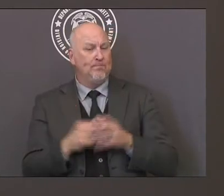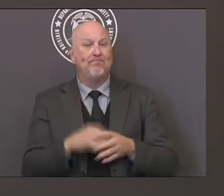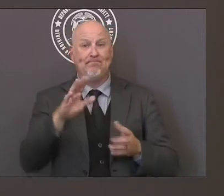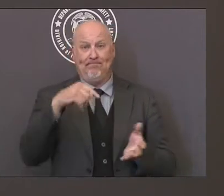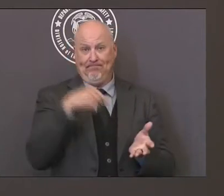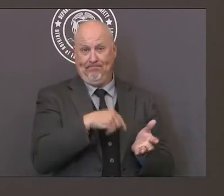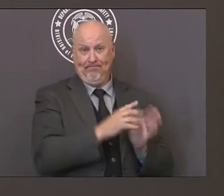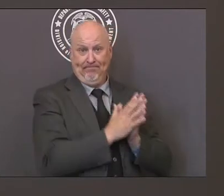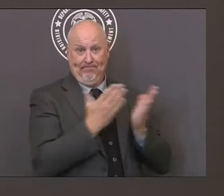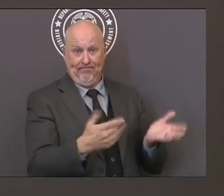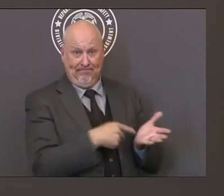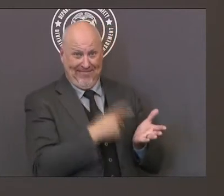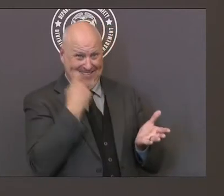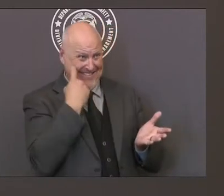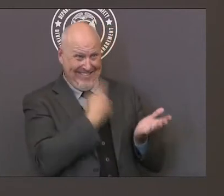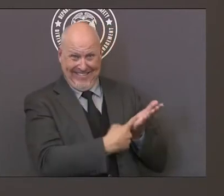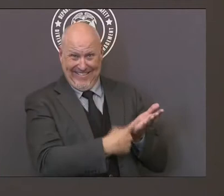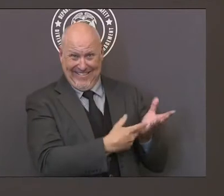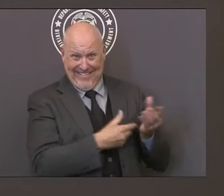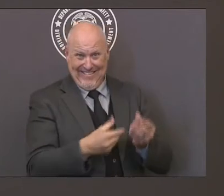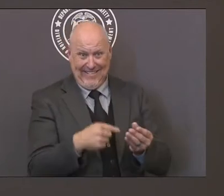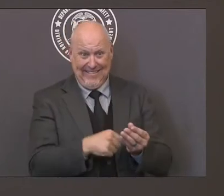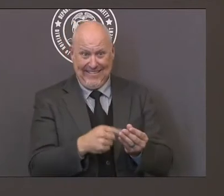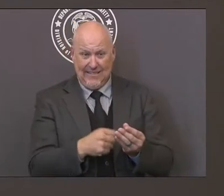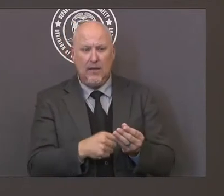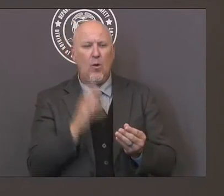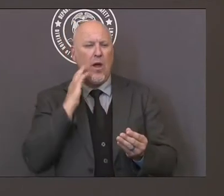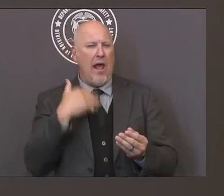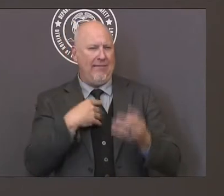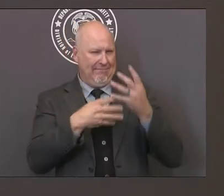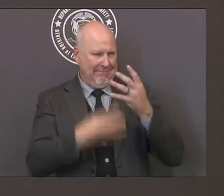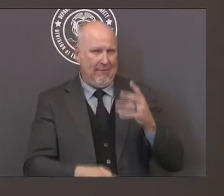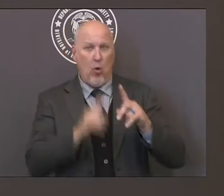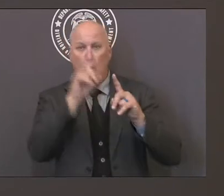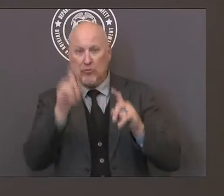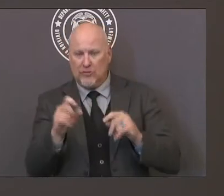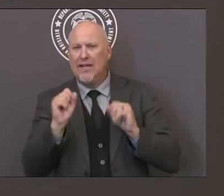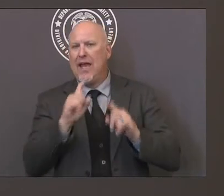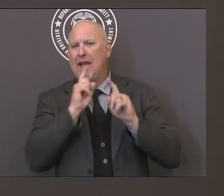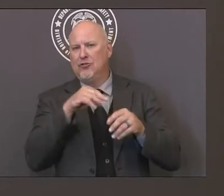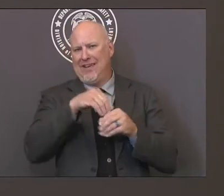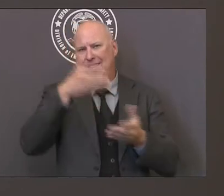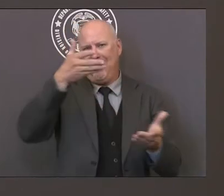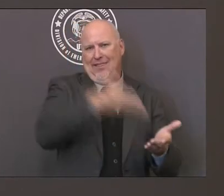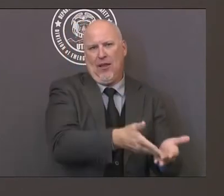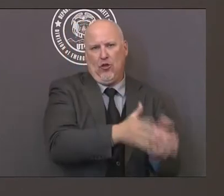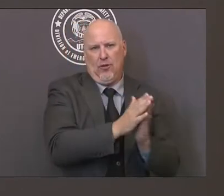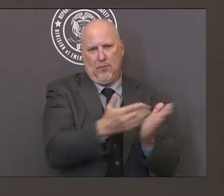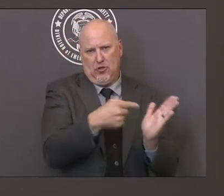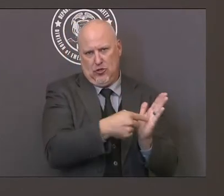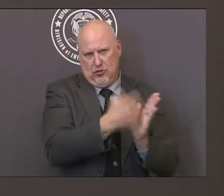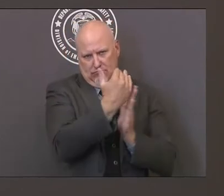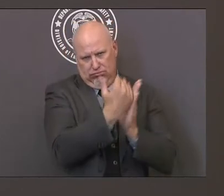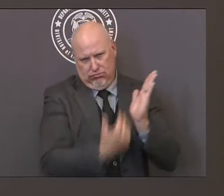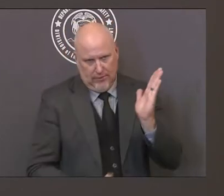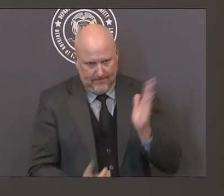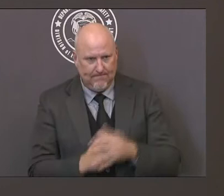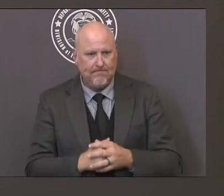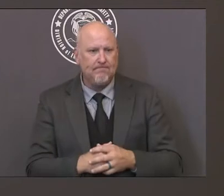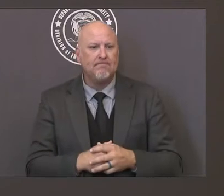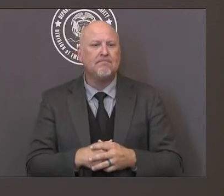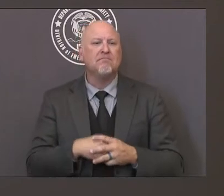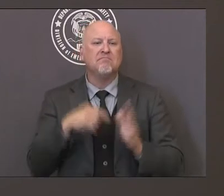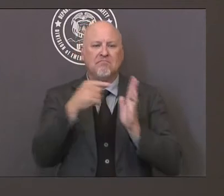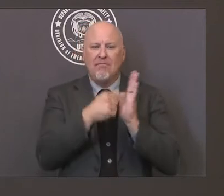that we've been asked and as stated those are situations around quarantine, testing safe conditions